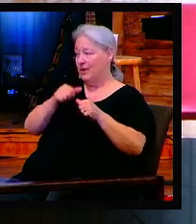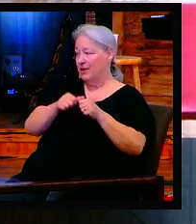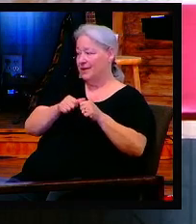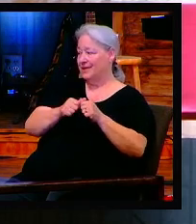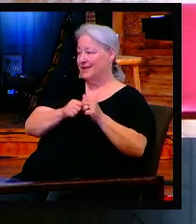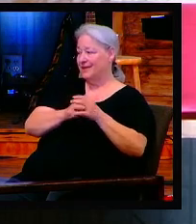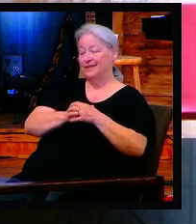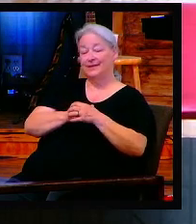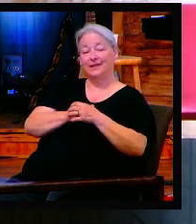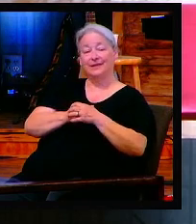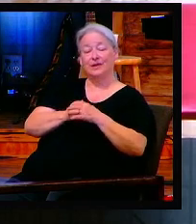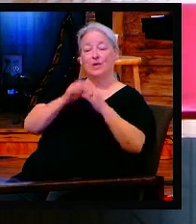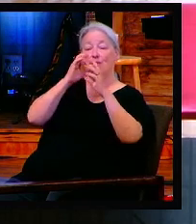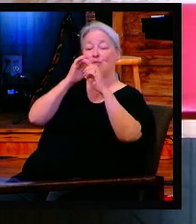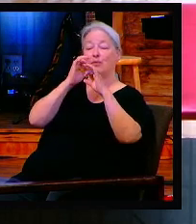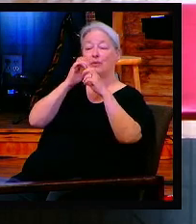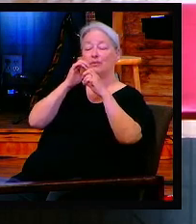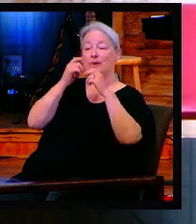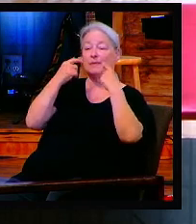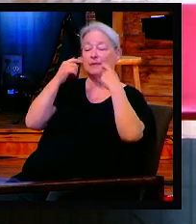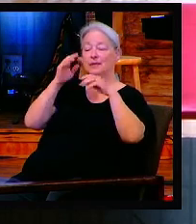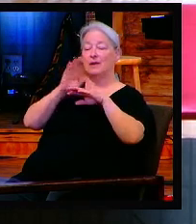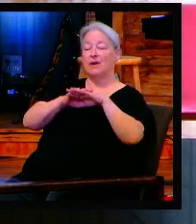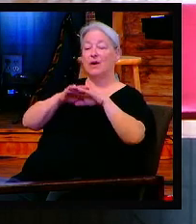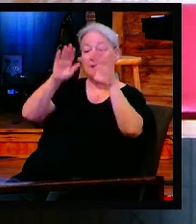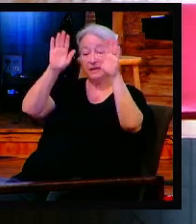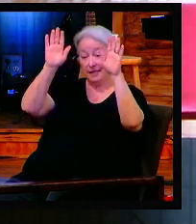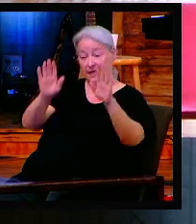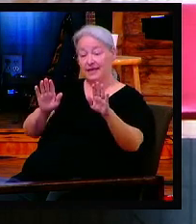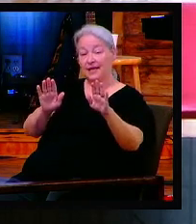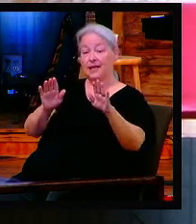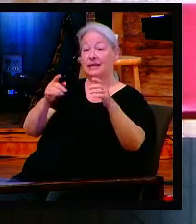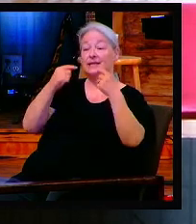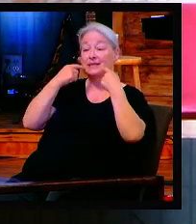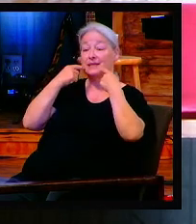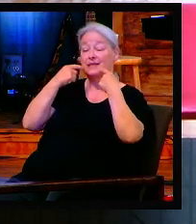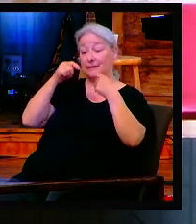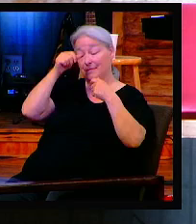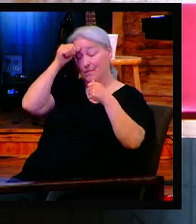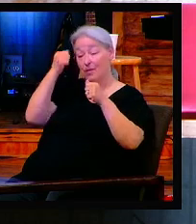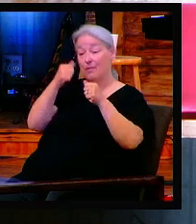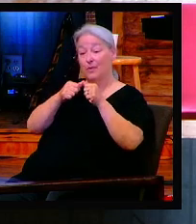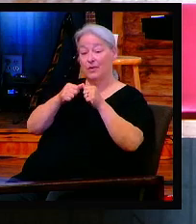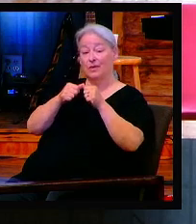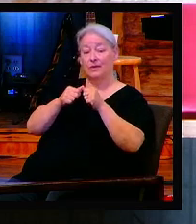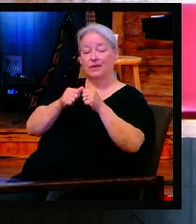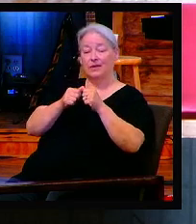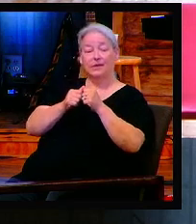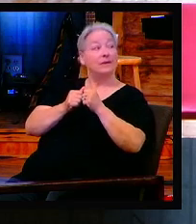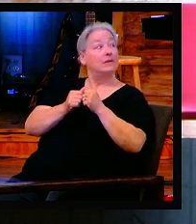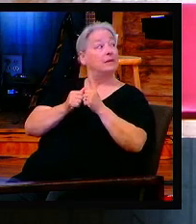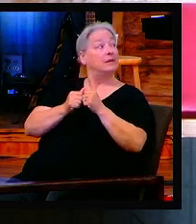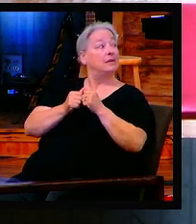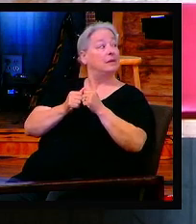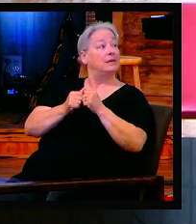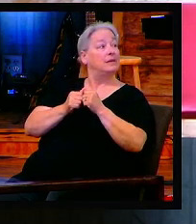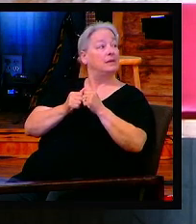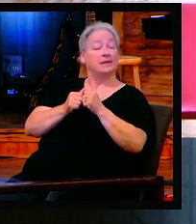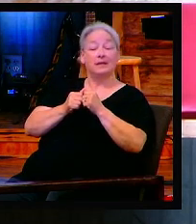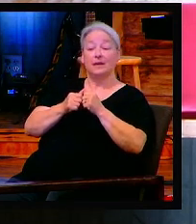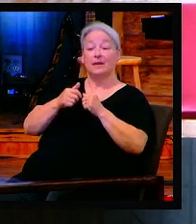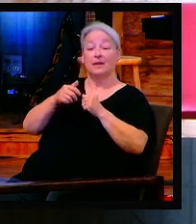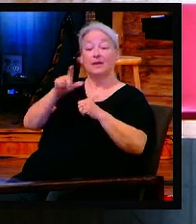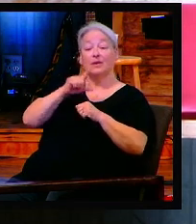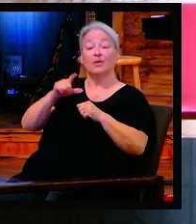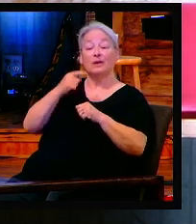Blowing of trumpets on the Sabbath, the Bible says, as a memorial. Do you realize that act? The Lord goes like this. I see that.